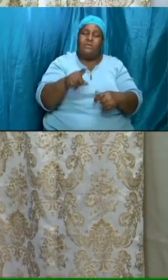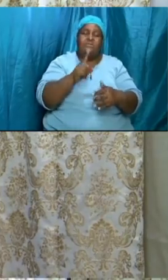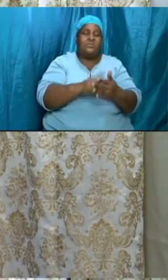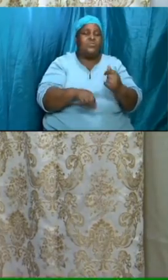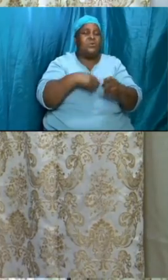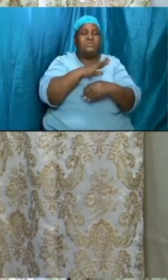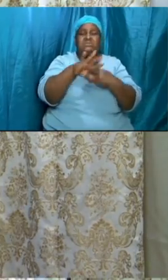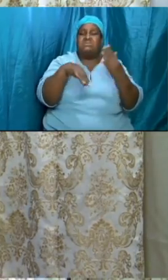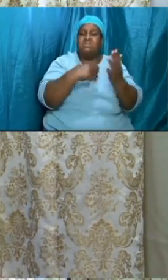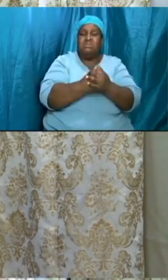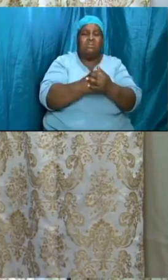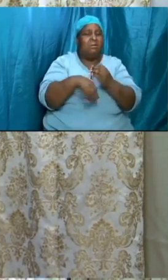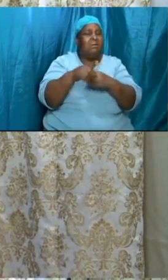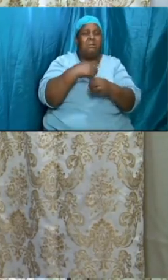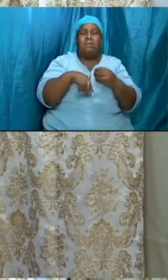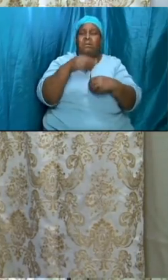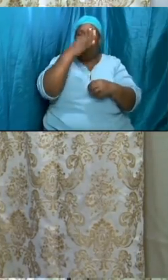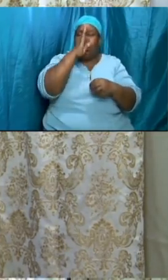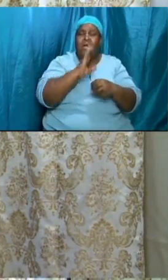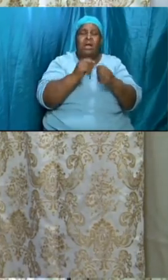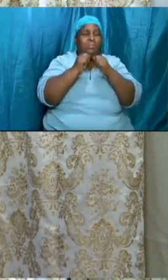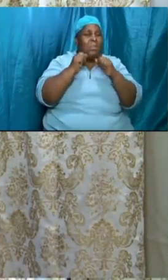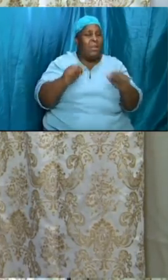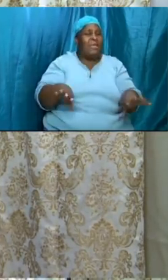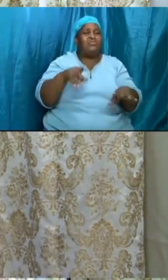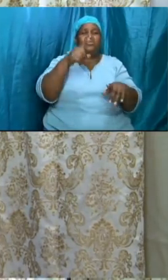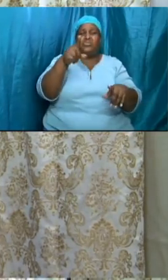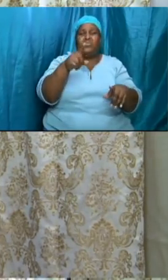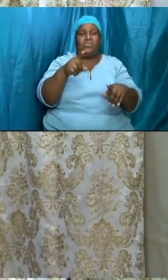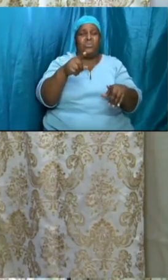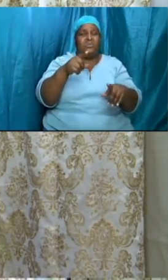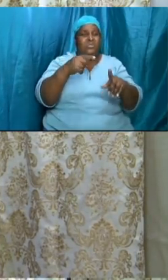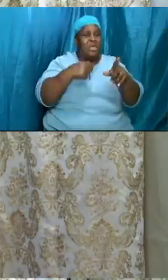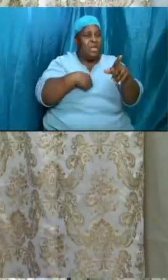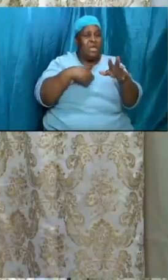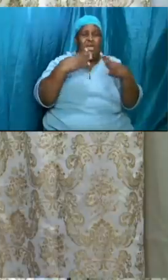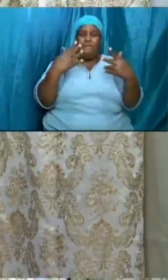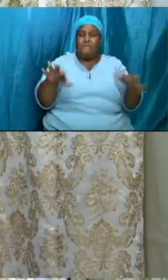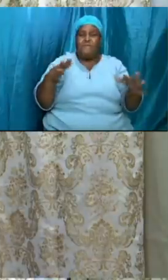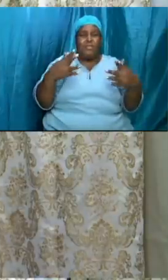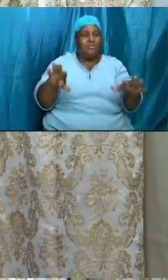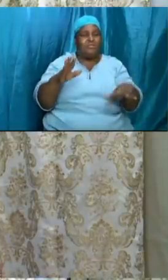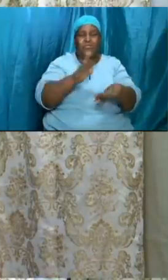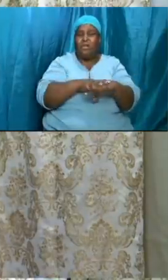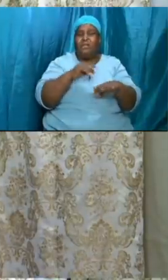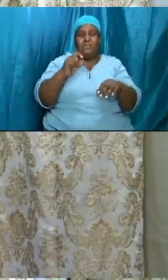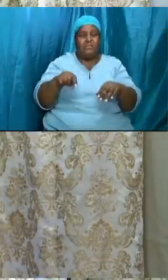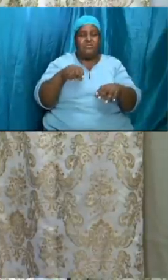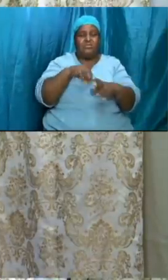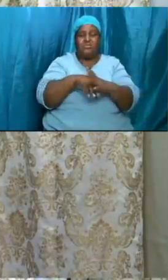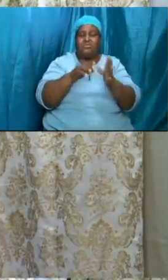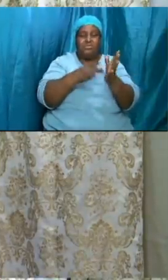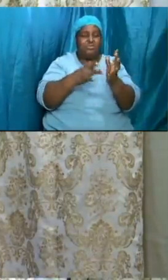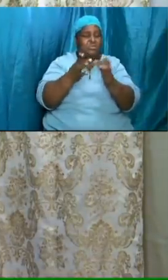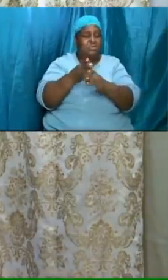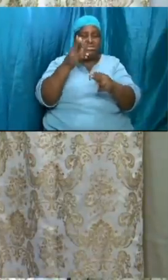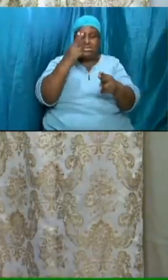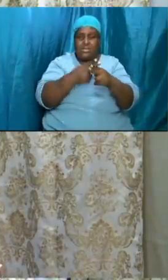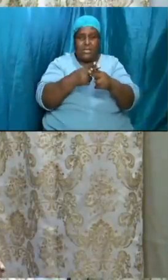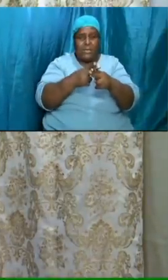about god bless you as i close on this in jesus name before i pray